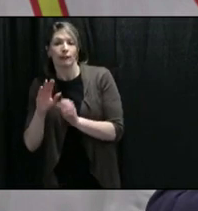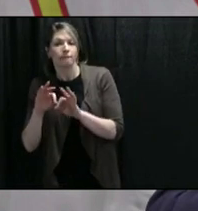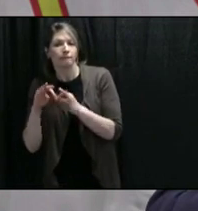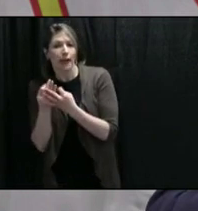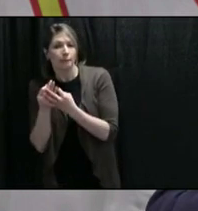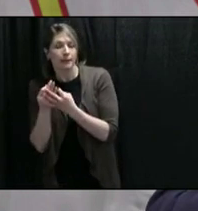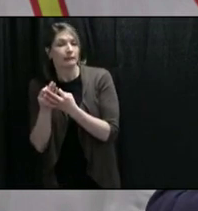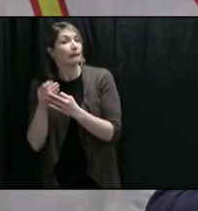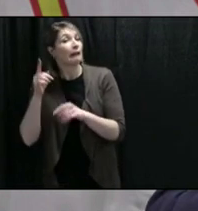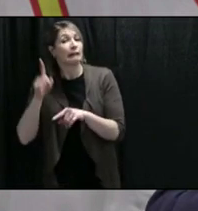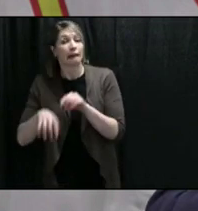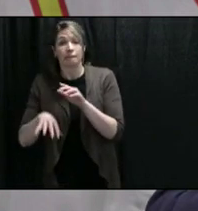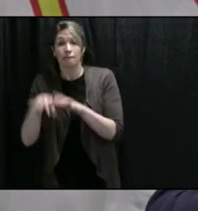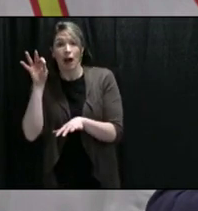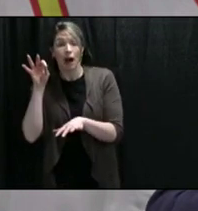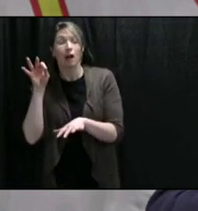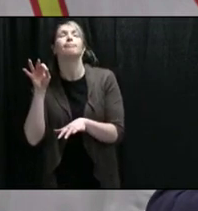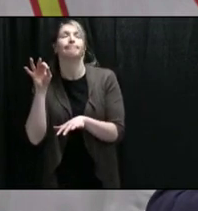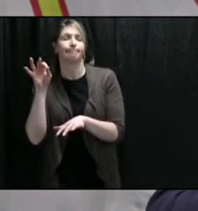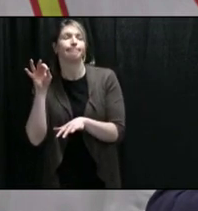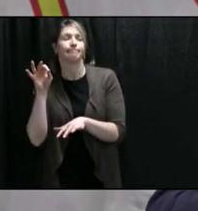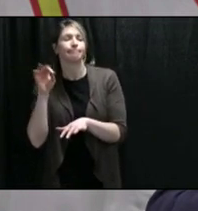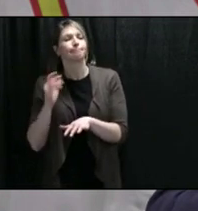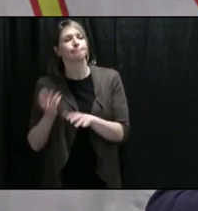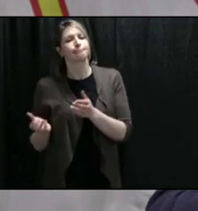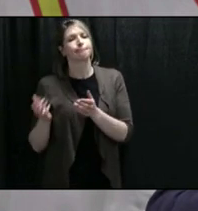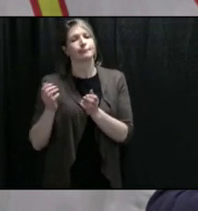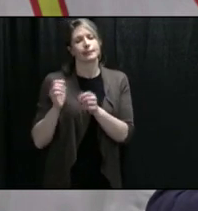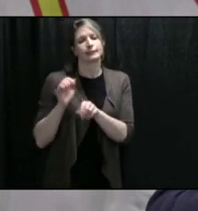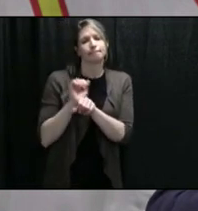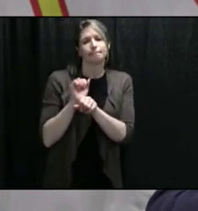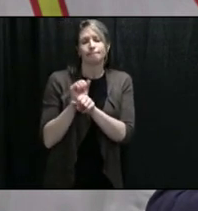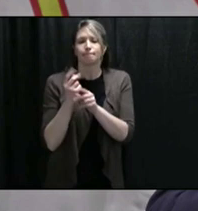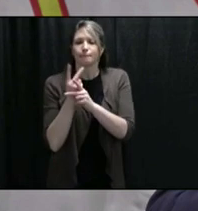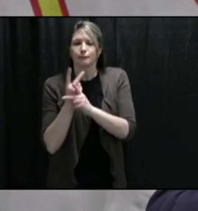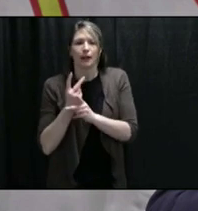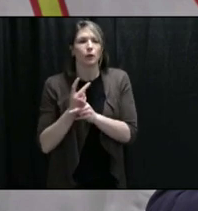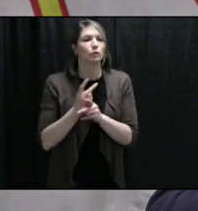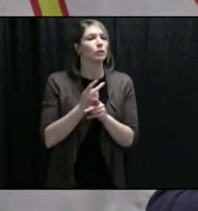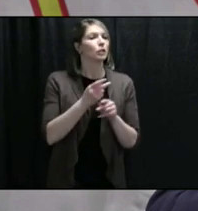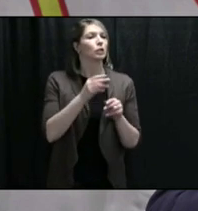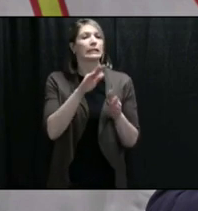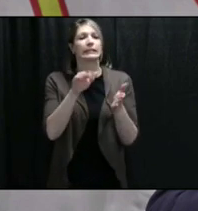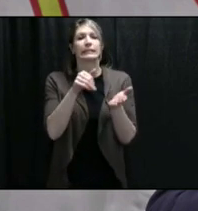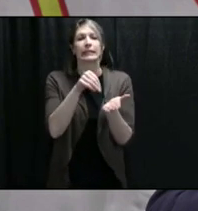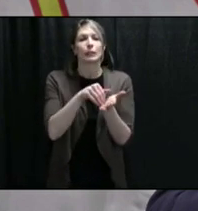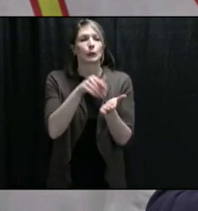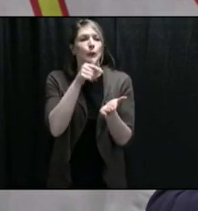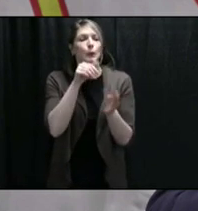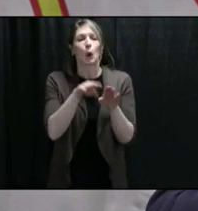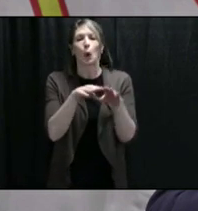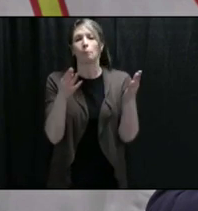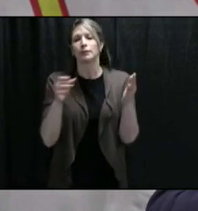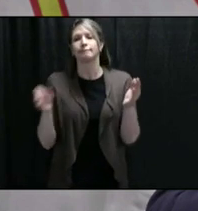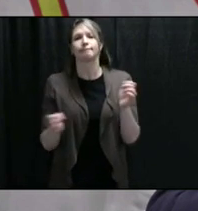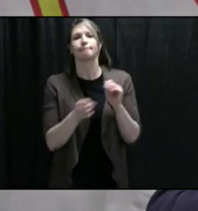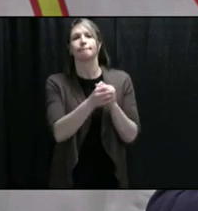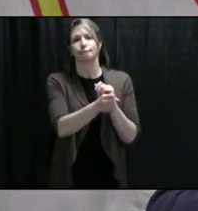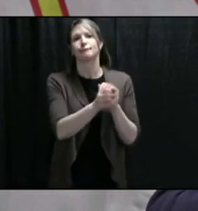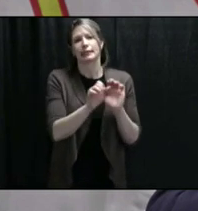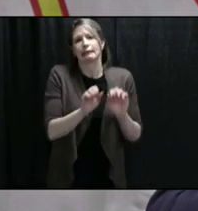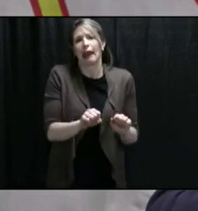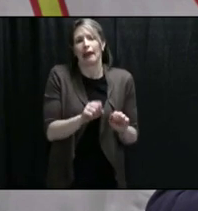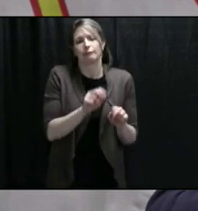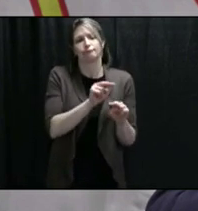to the family care spaces, well, then we'll work with them to find one with an operator somewhere that's very close to them. So these are some of the things that